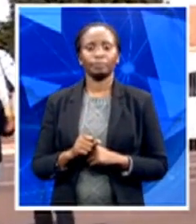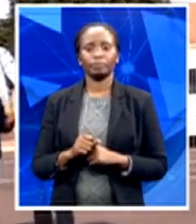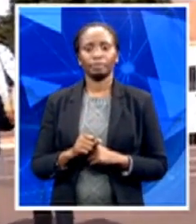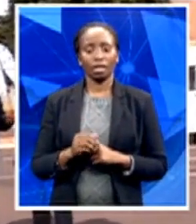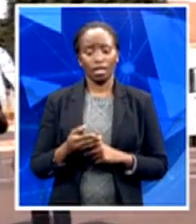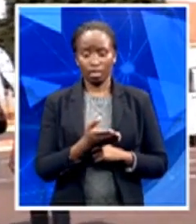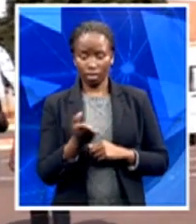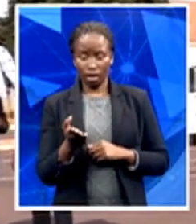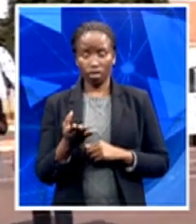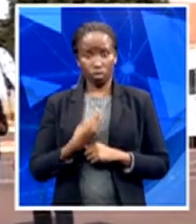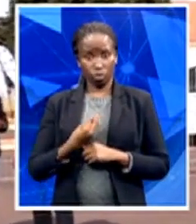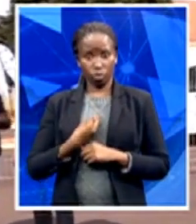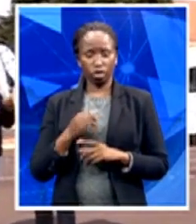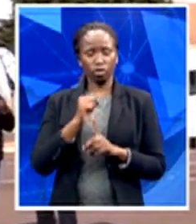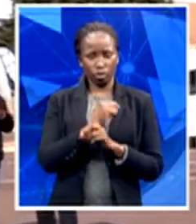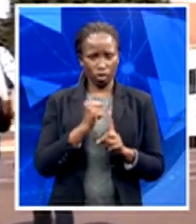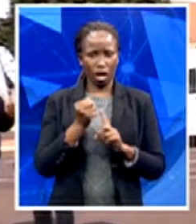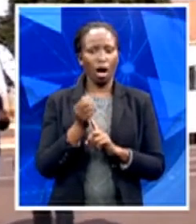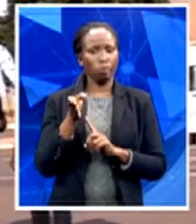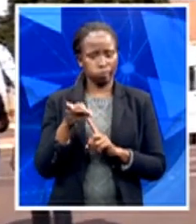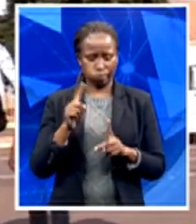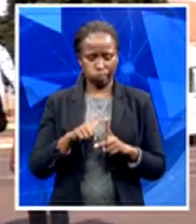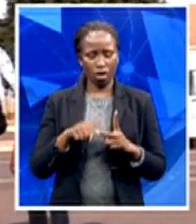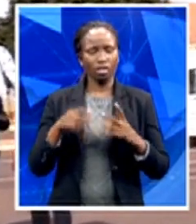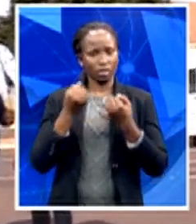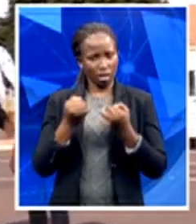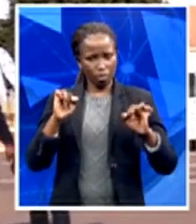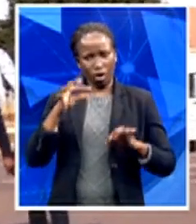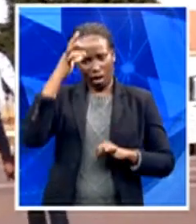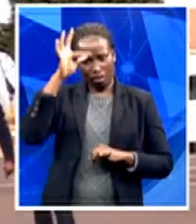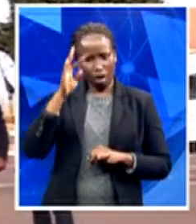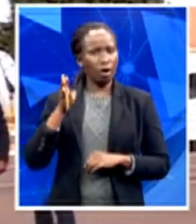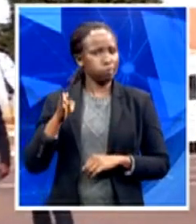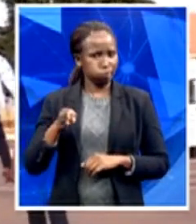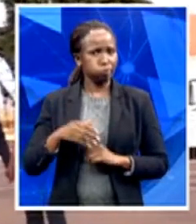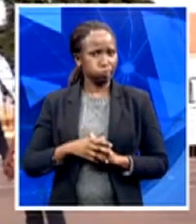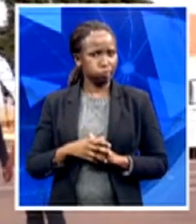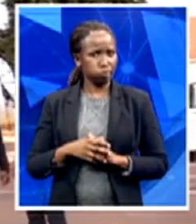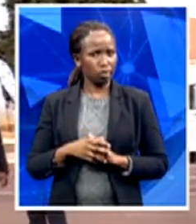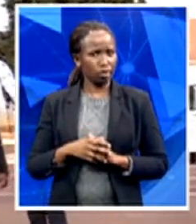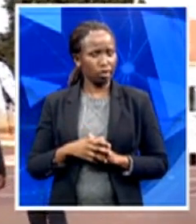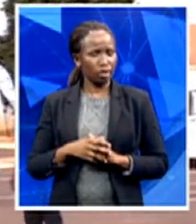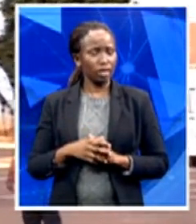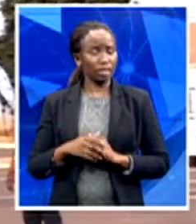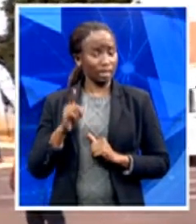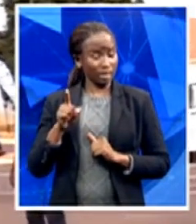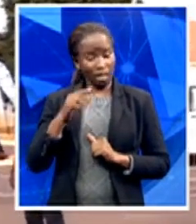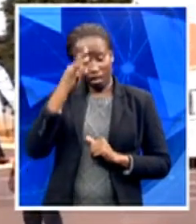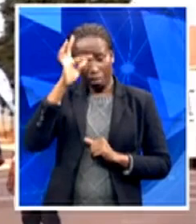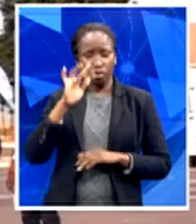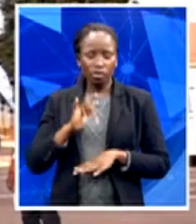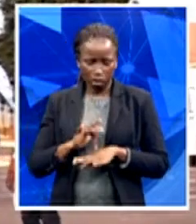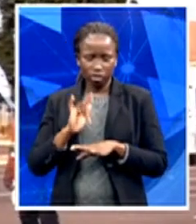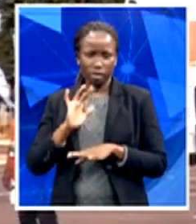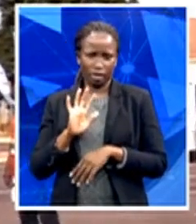government which is very much sensitive to their needs as opposed to